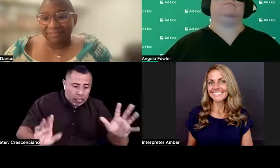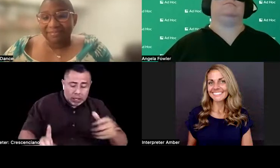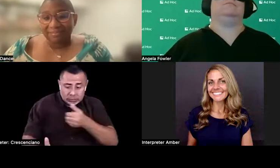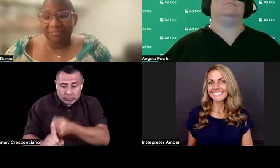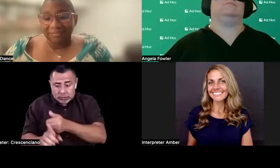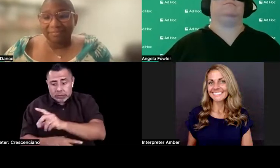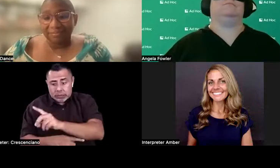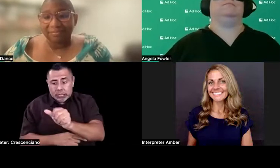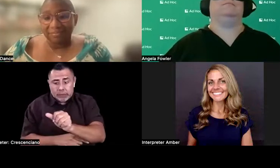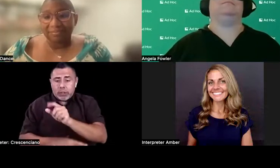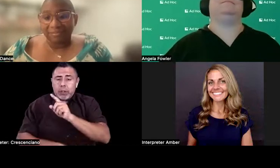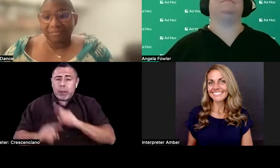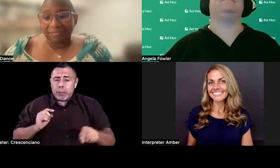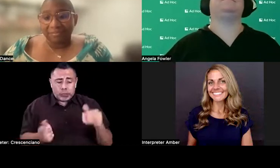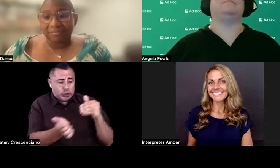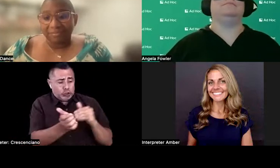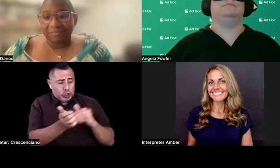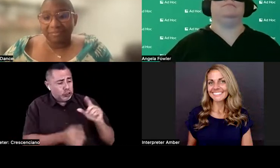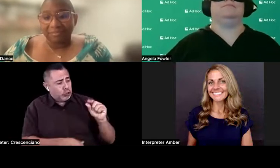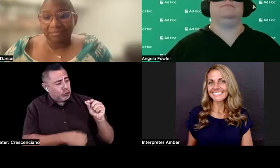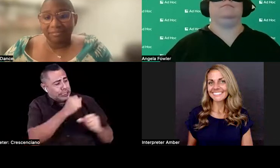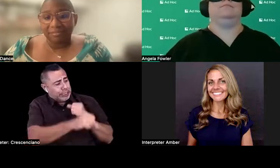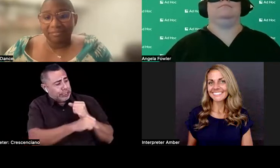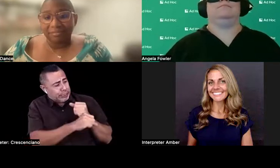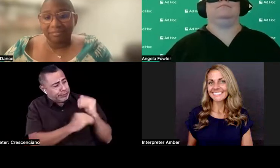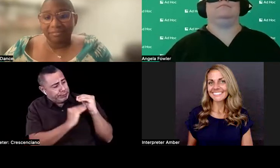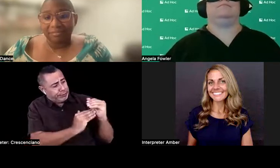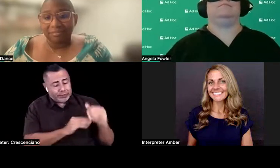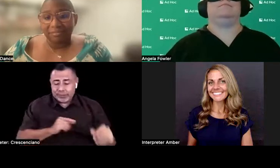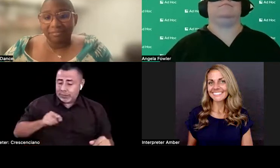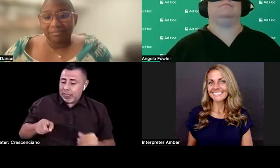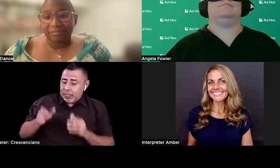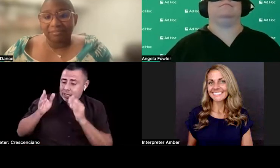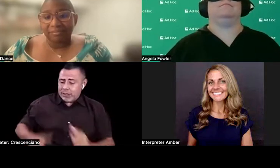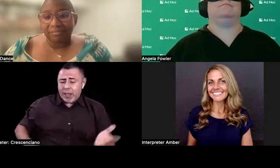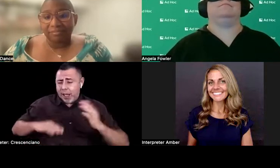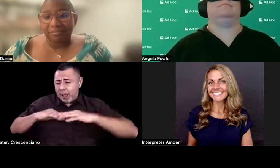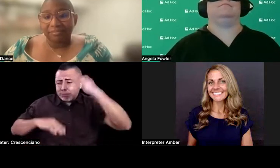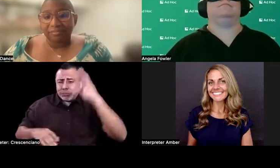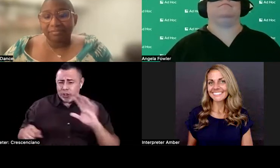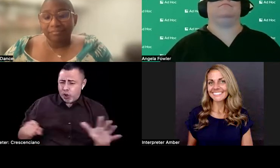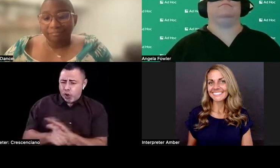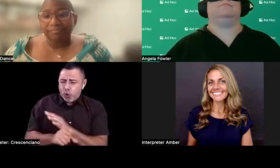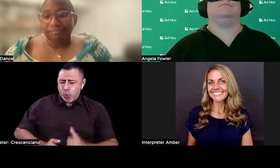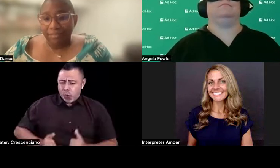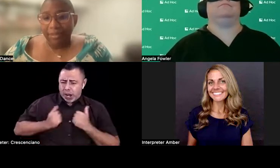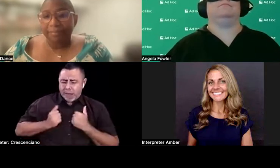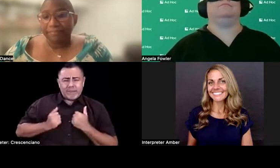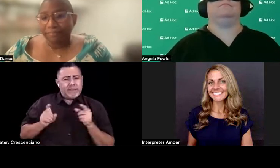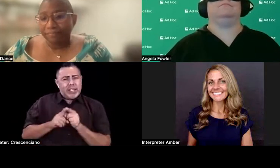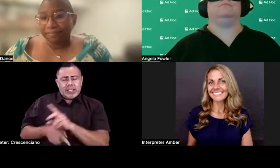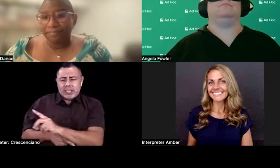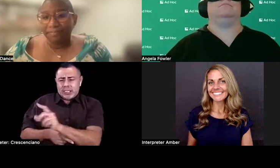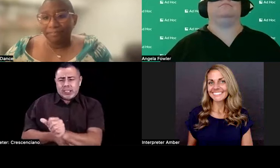struggle. It is a power struggle because, you know, corporate has their responsibilities and their, their like physical responsibilities.